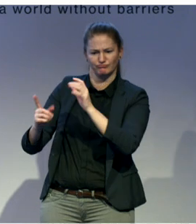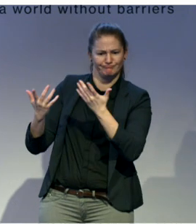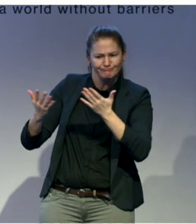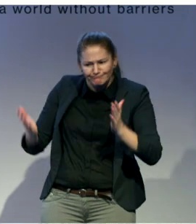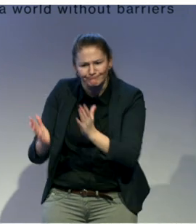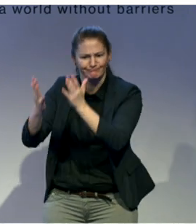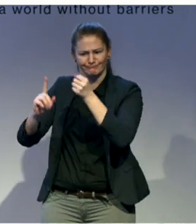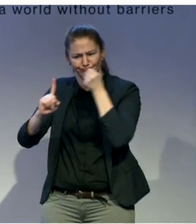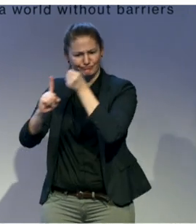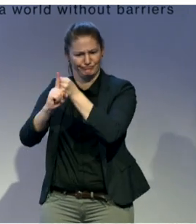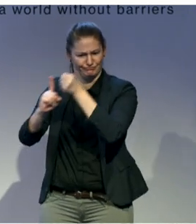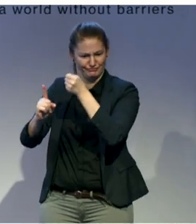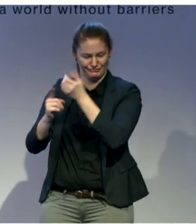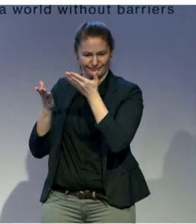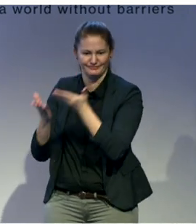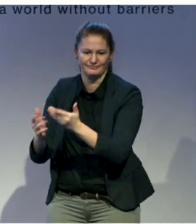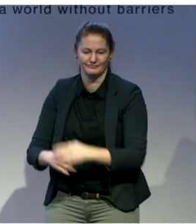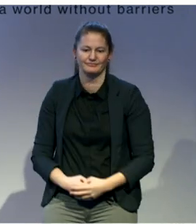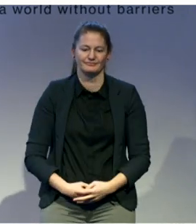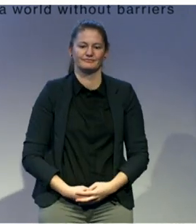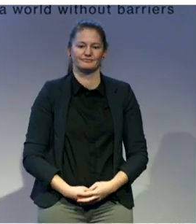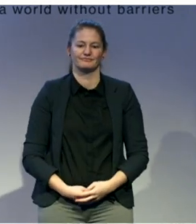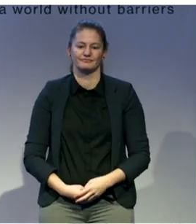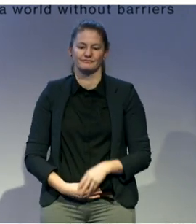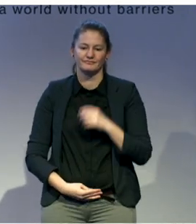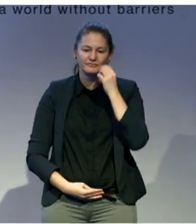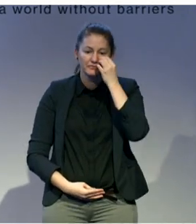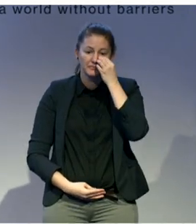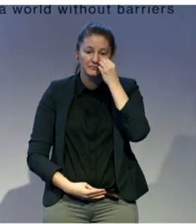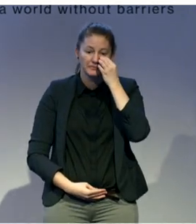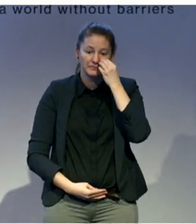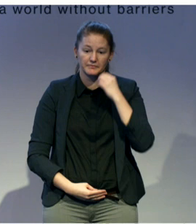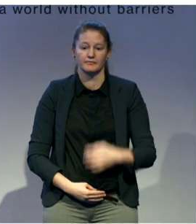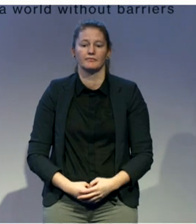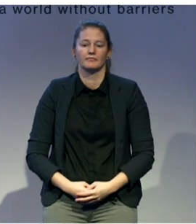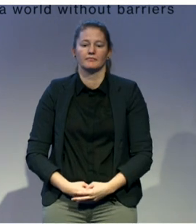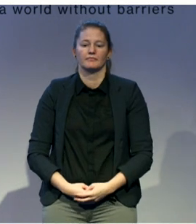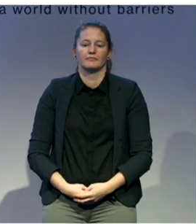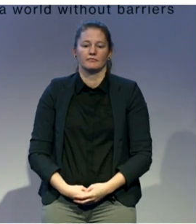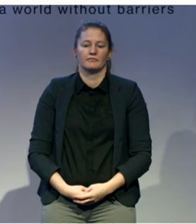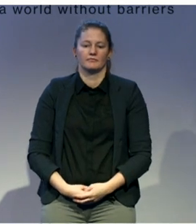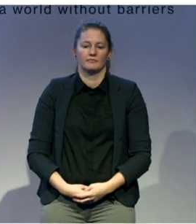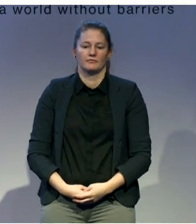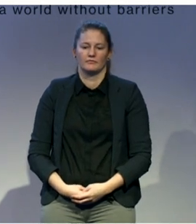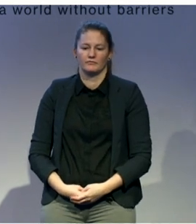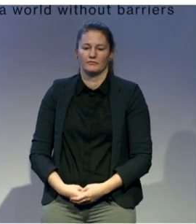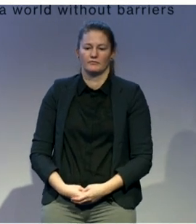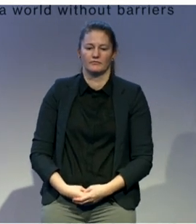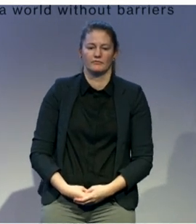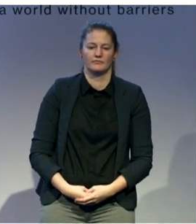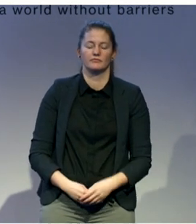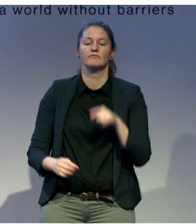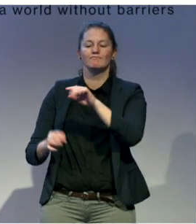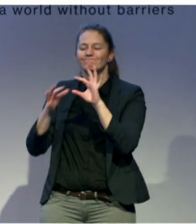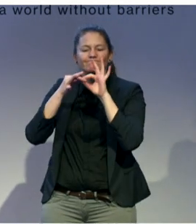As a state is in the transforming context, we have the political transformation by the election of the Constitutional